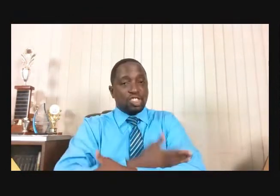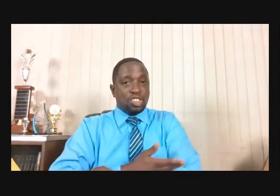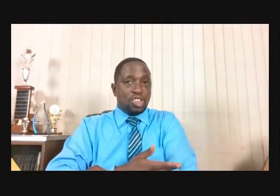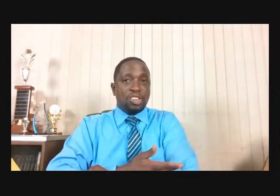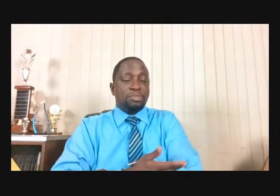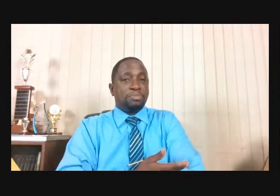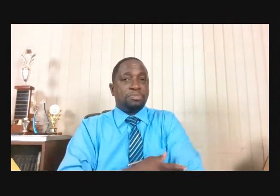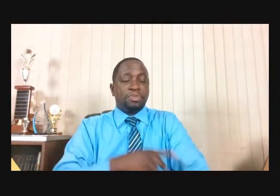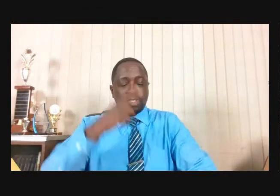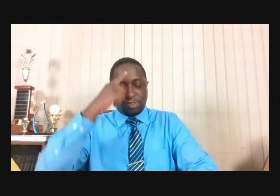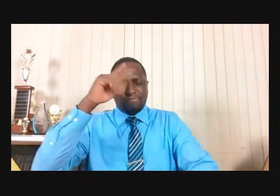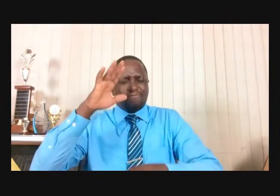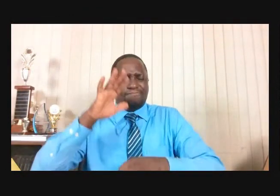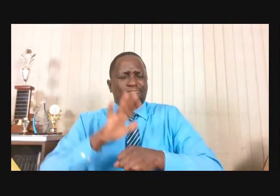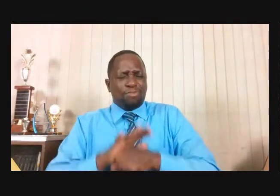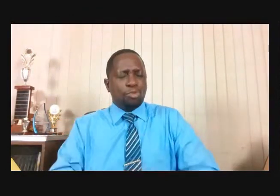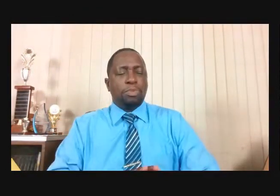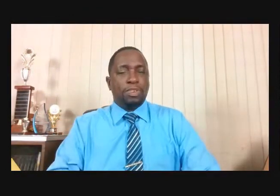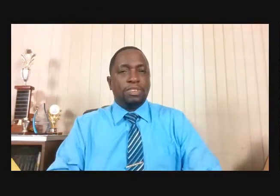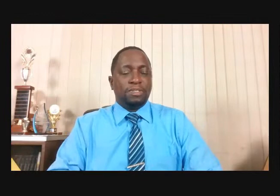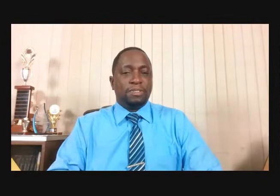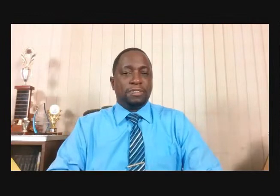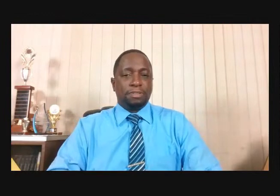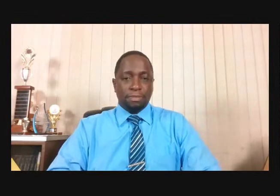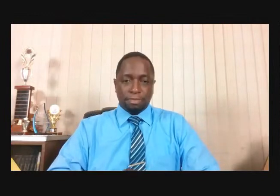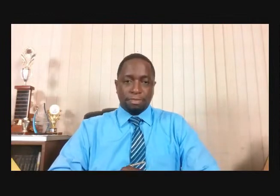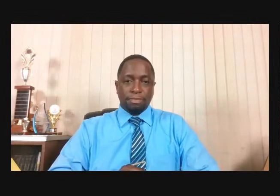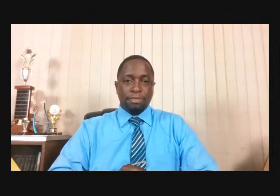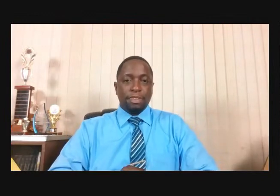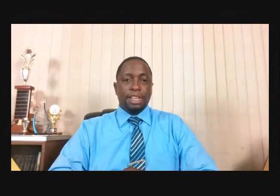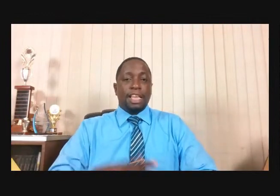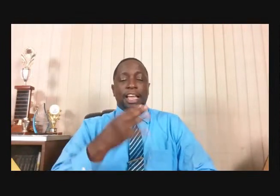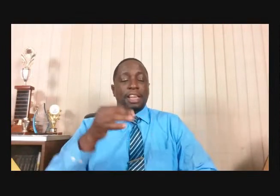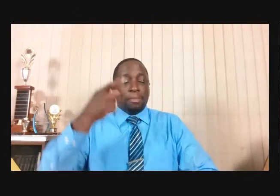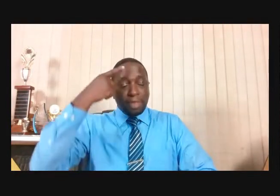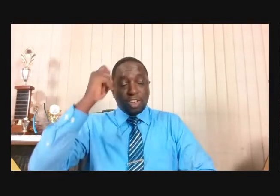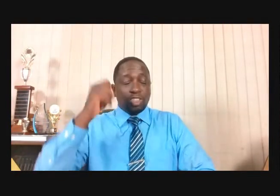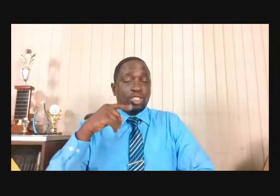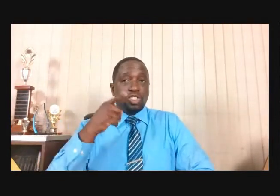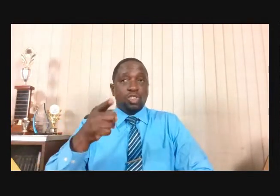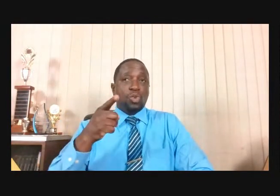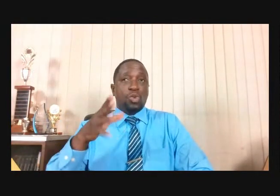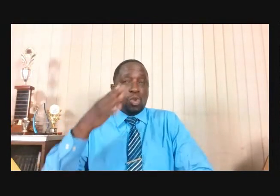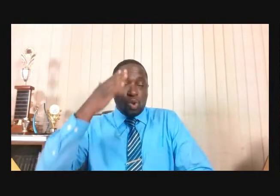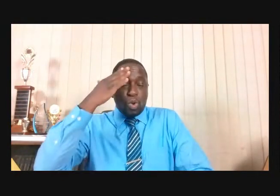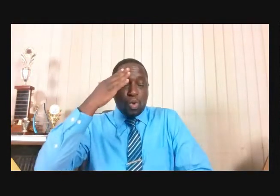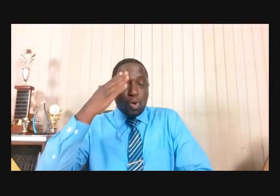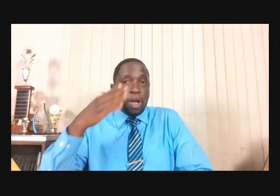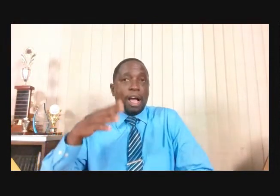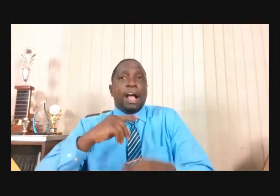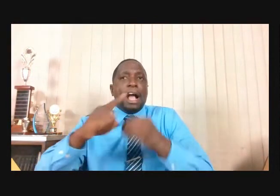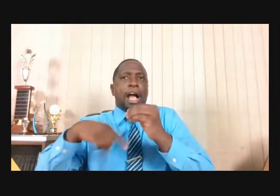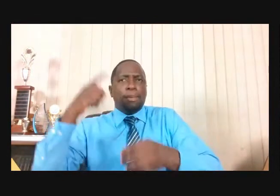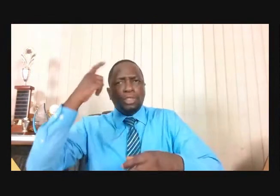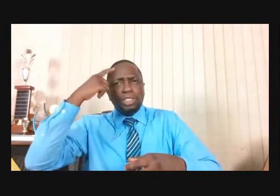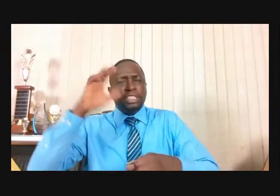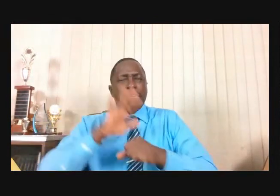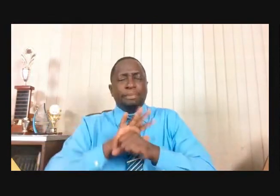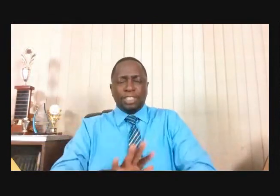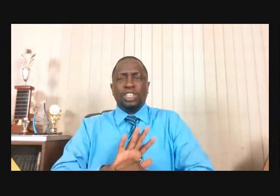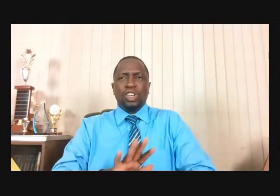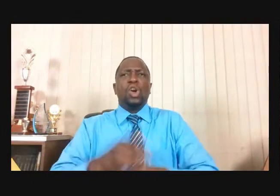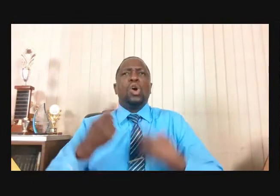severely depressed, Moses. And because you know about depression, go and